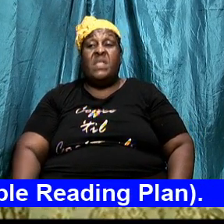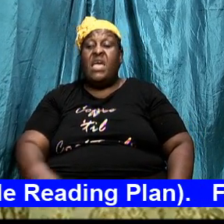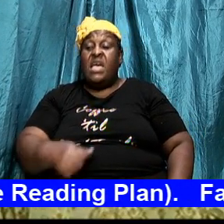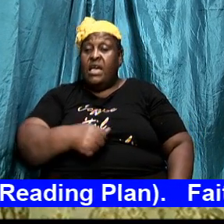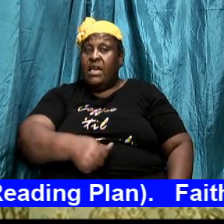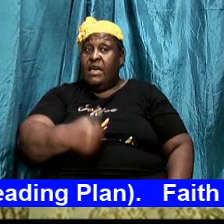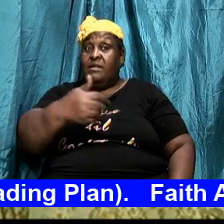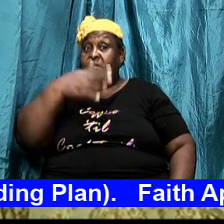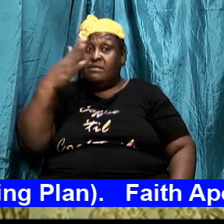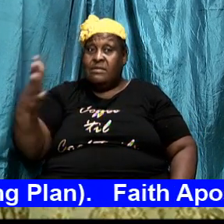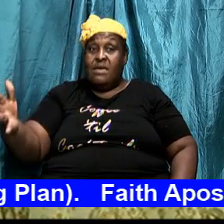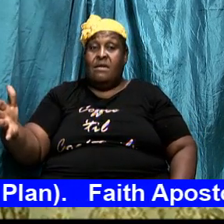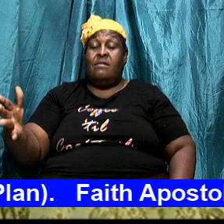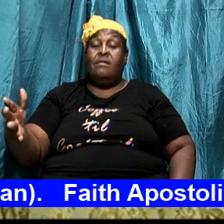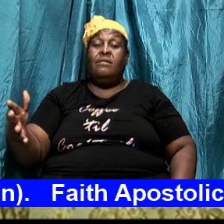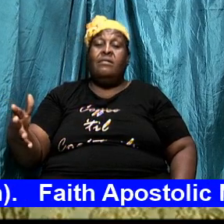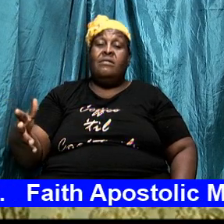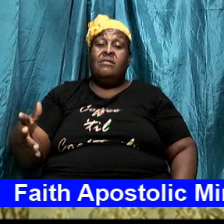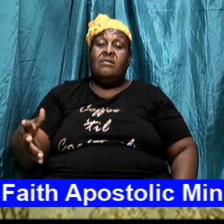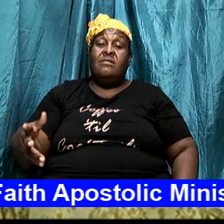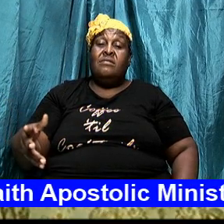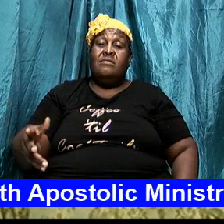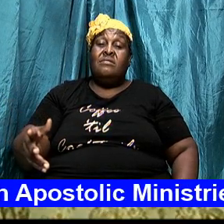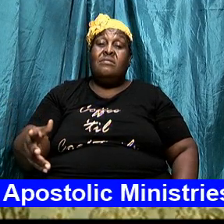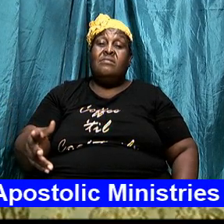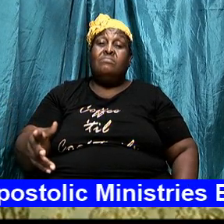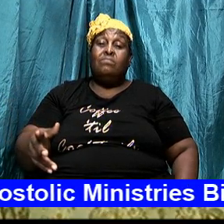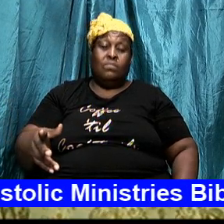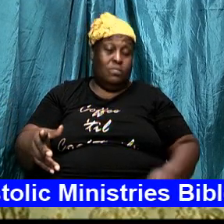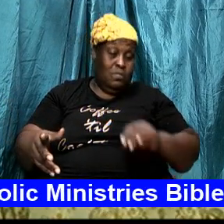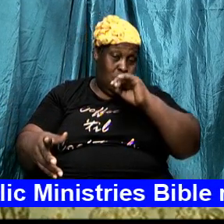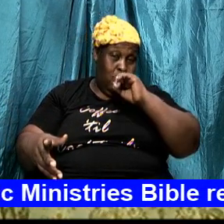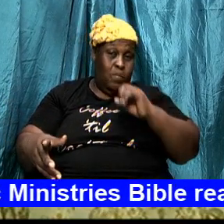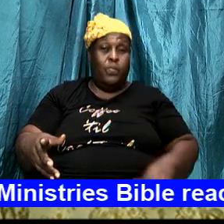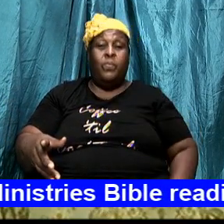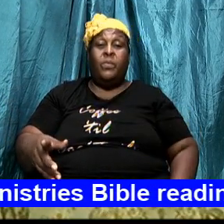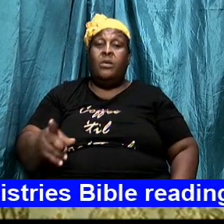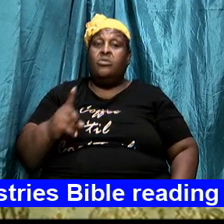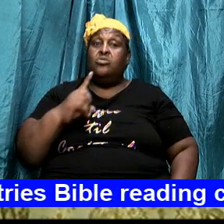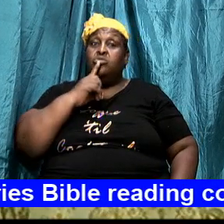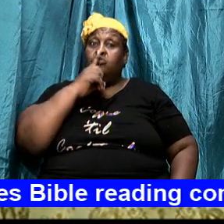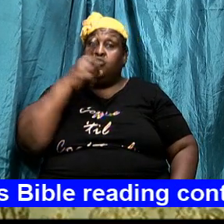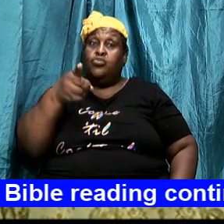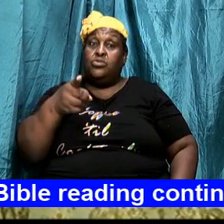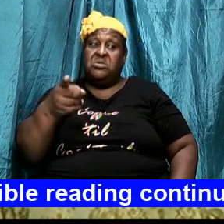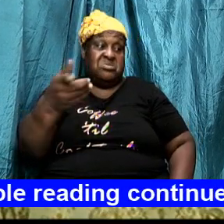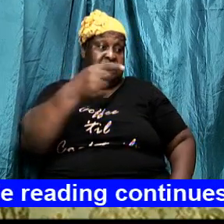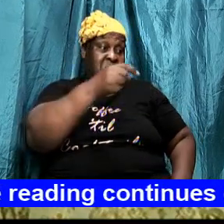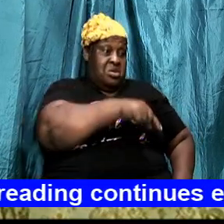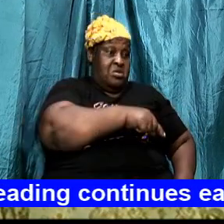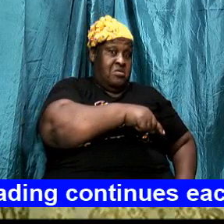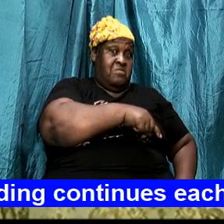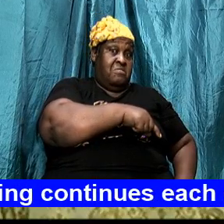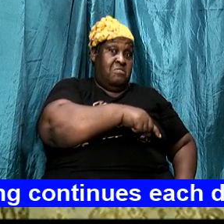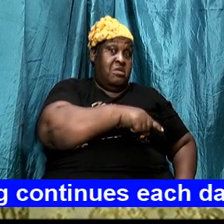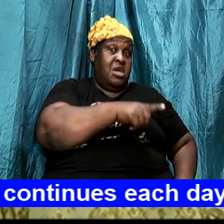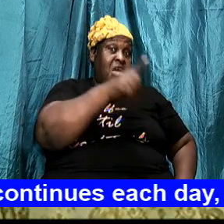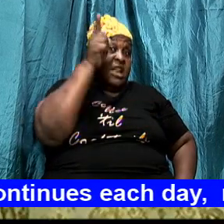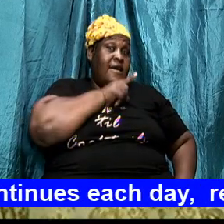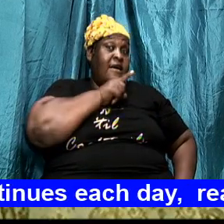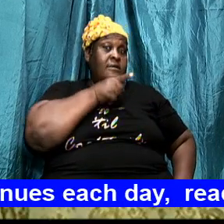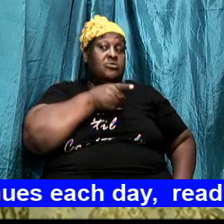that is anti truth is on the other side and that is